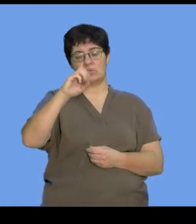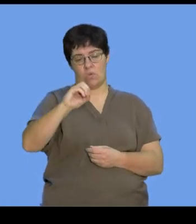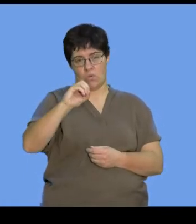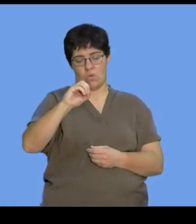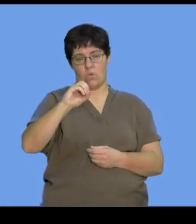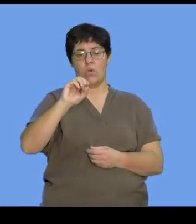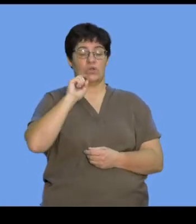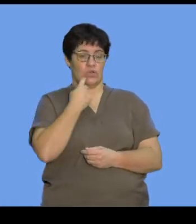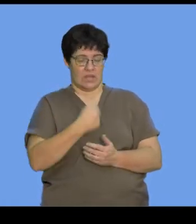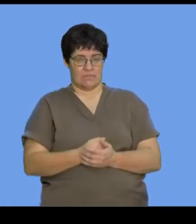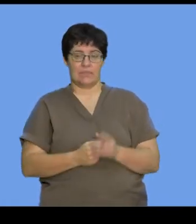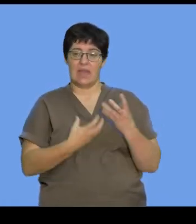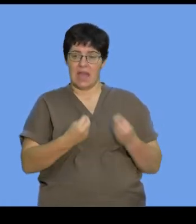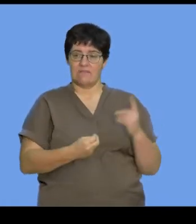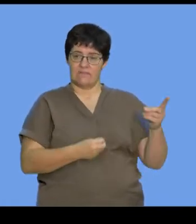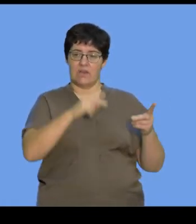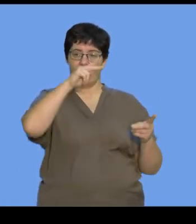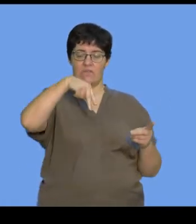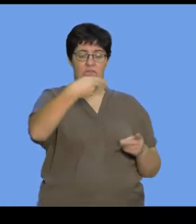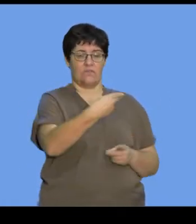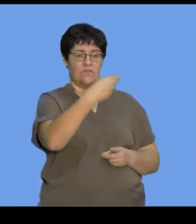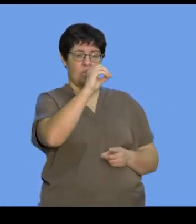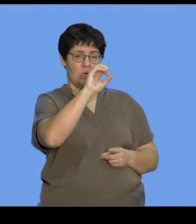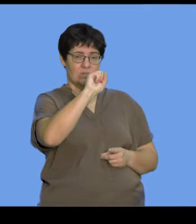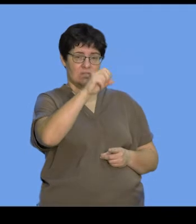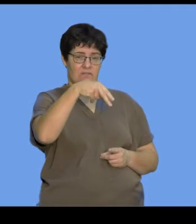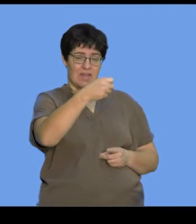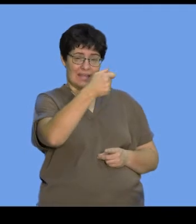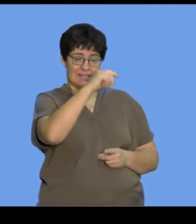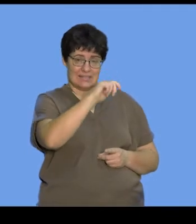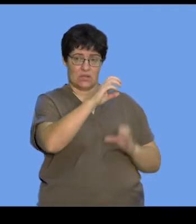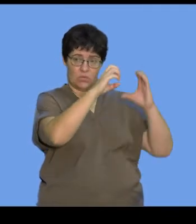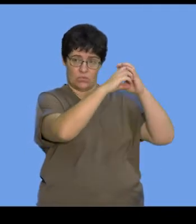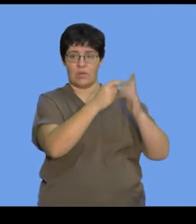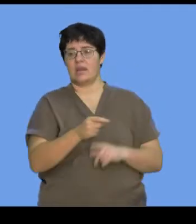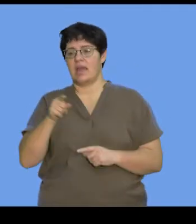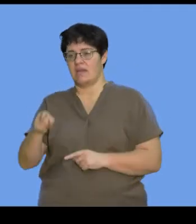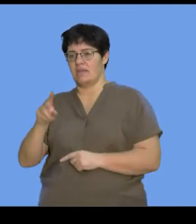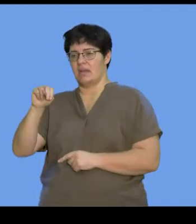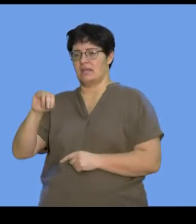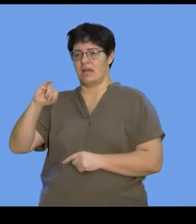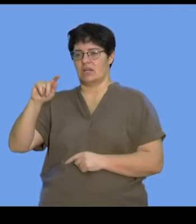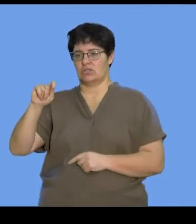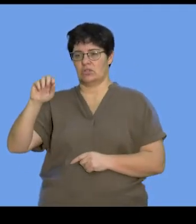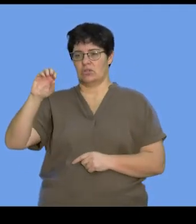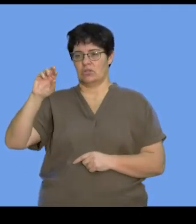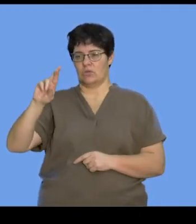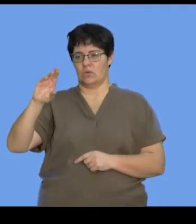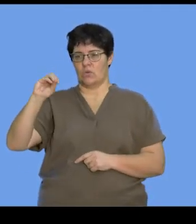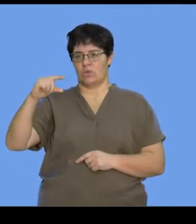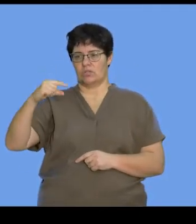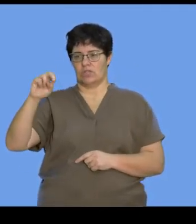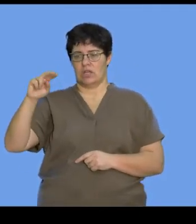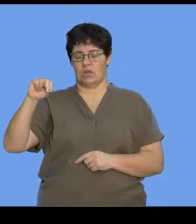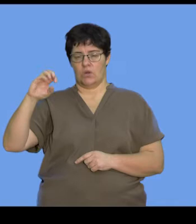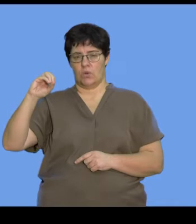sugar. It has a phosphate group as well as it has nitrogenous bases. And that is essentially the three components